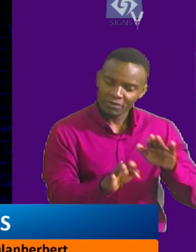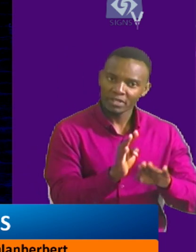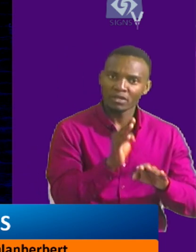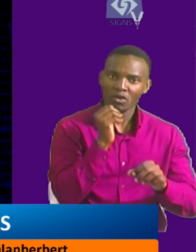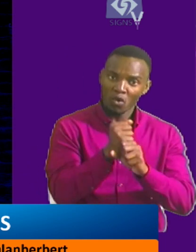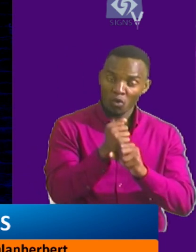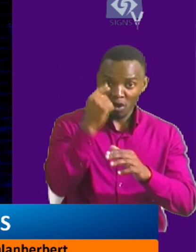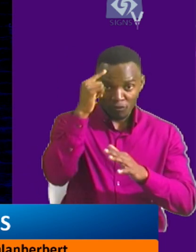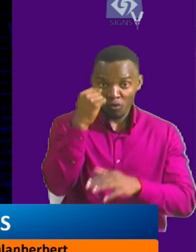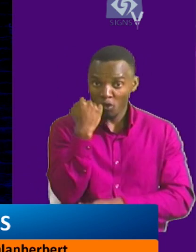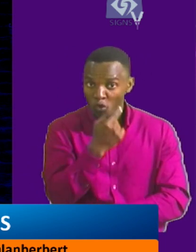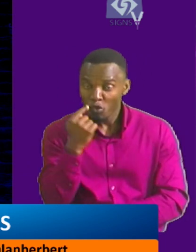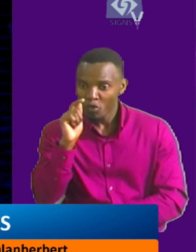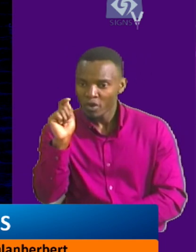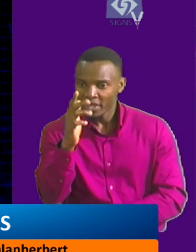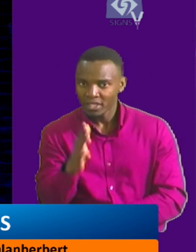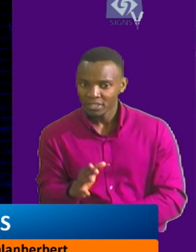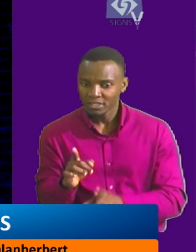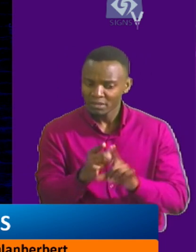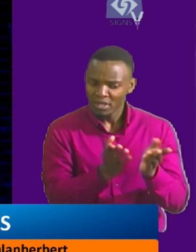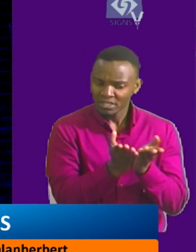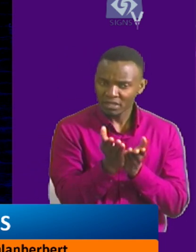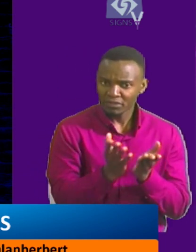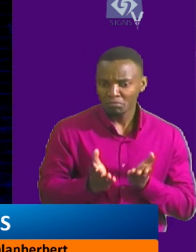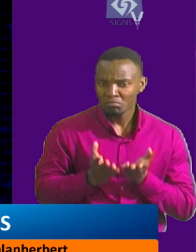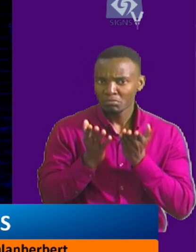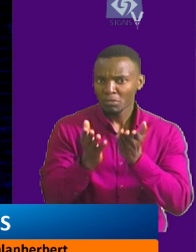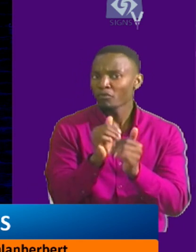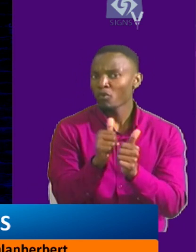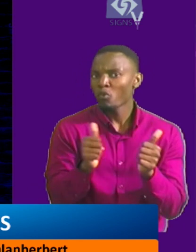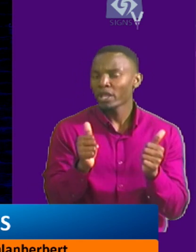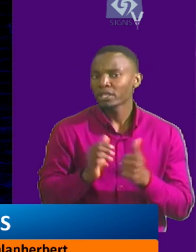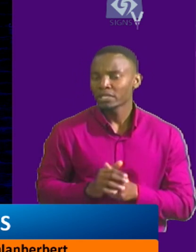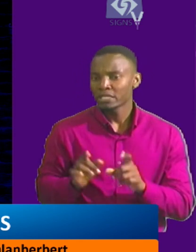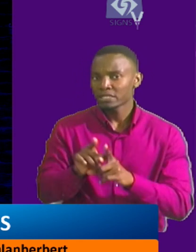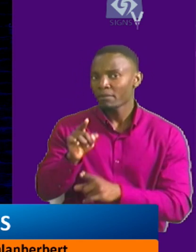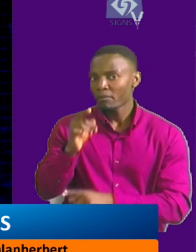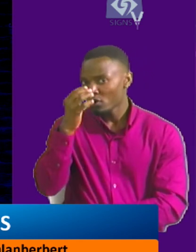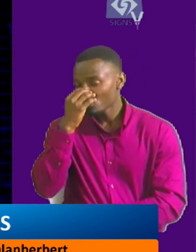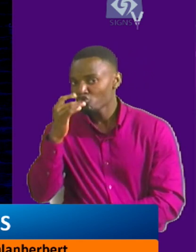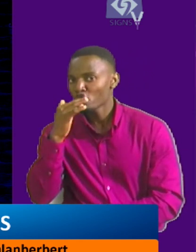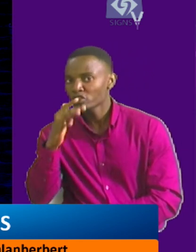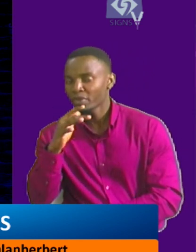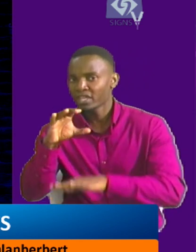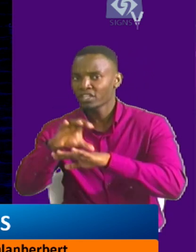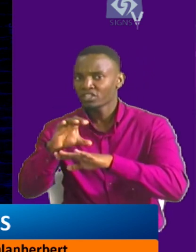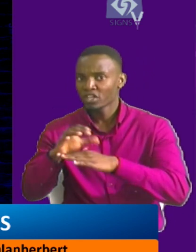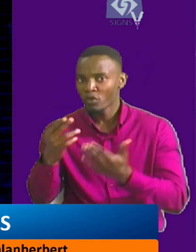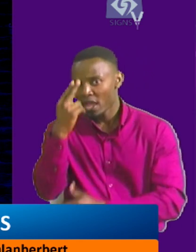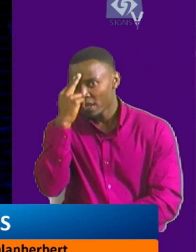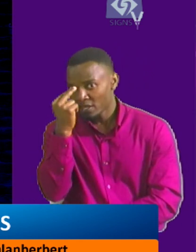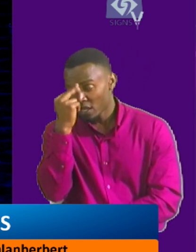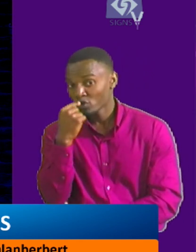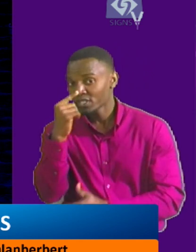for Kenyans and deliver services diligently. Speaking, while attending a church service in Narok, the president